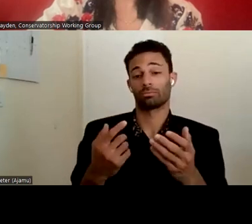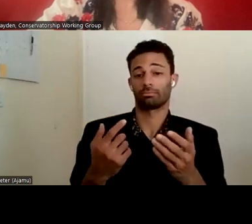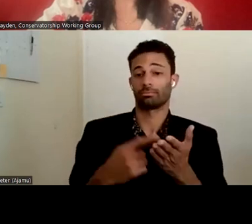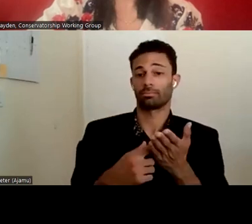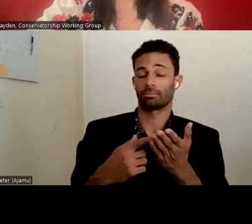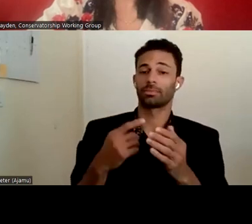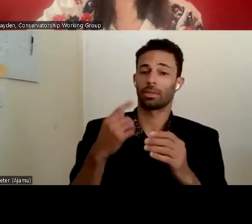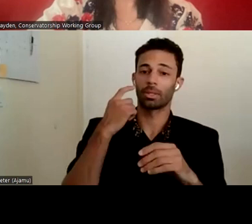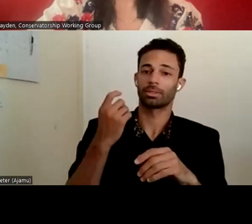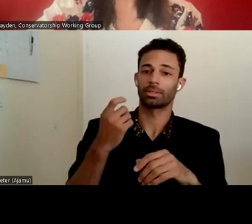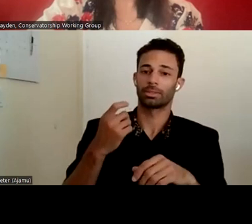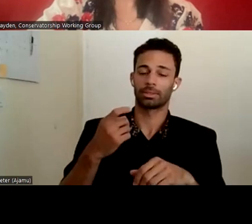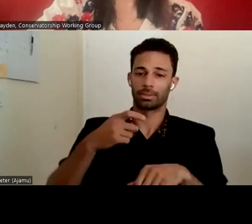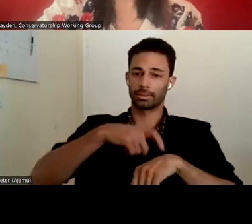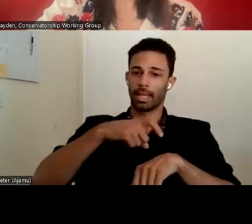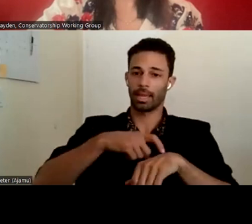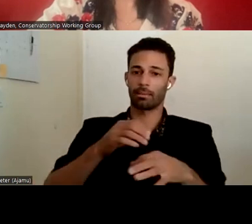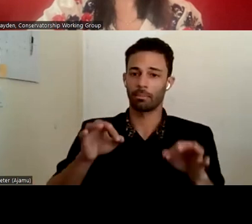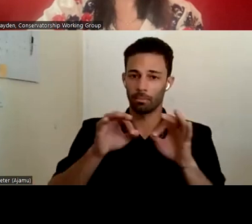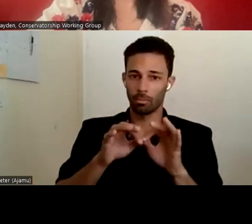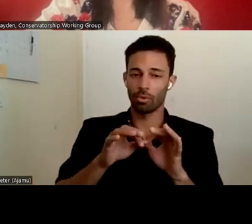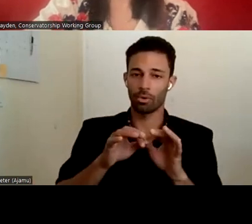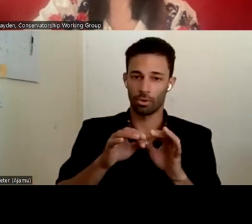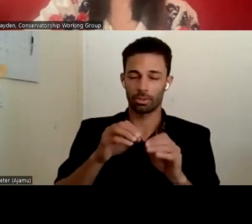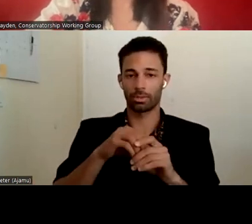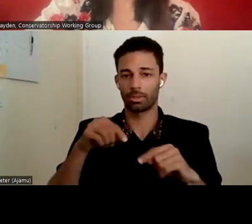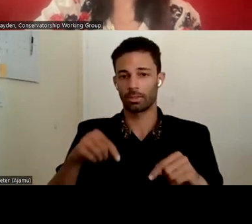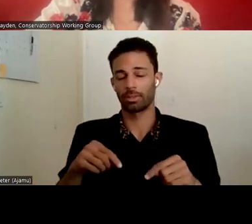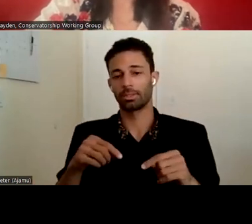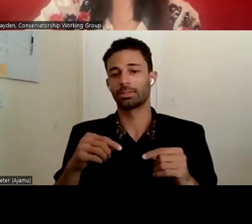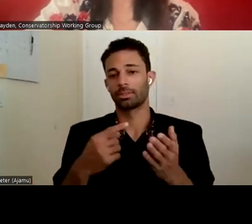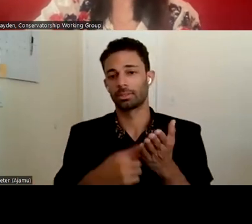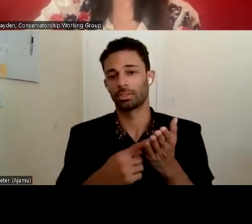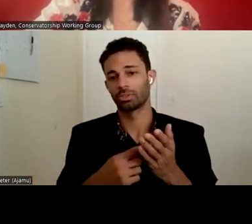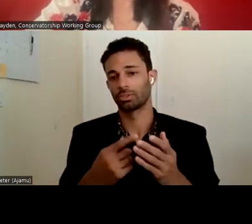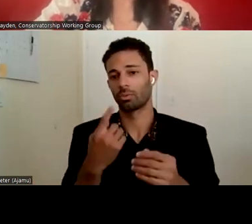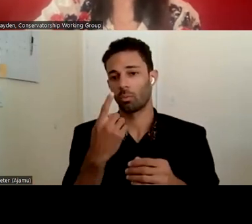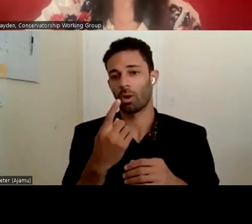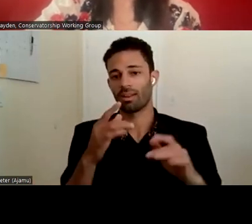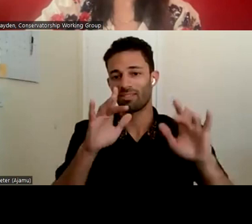and, and within the discussion, I think that's one of the gaps that we find currently happening.